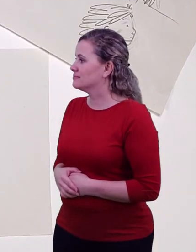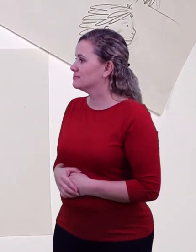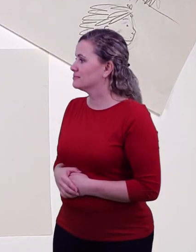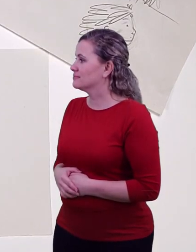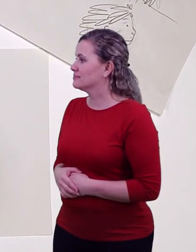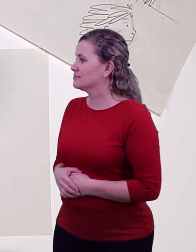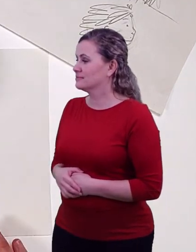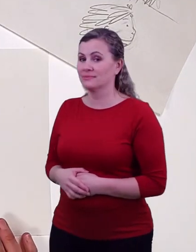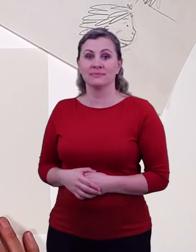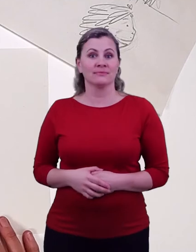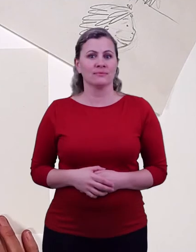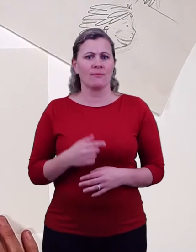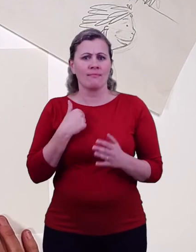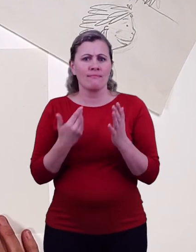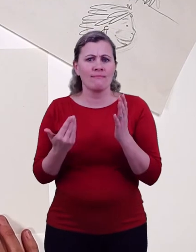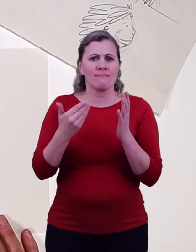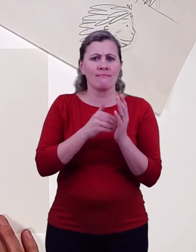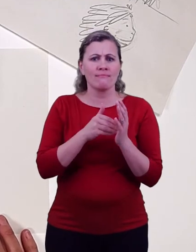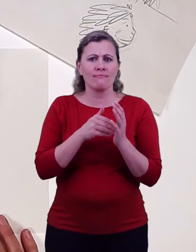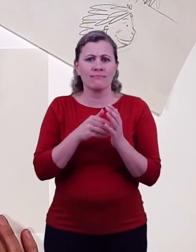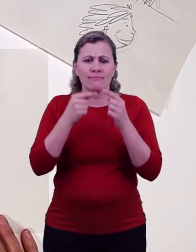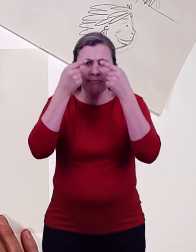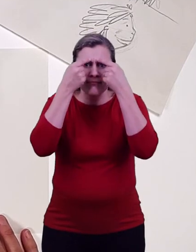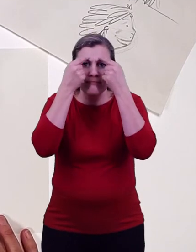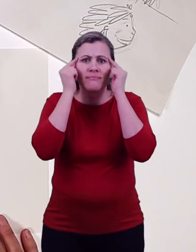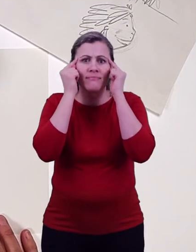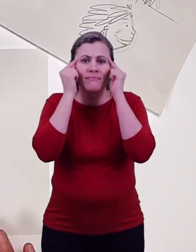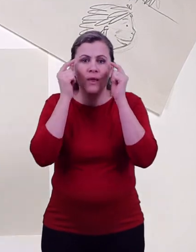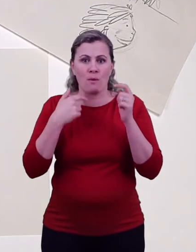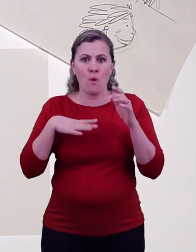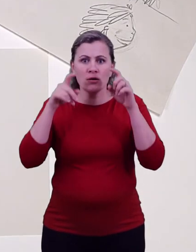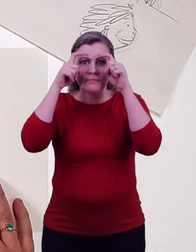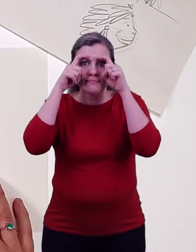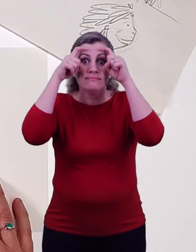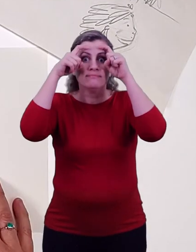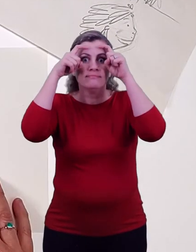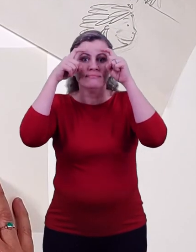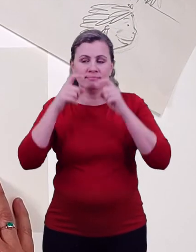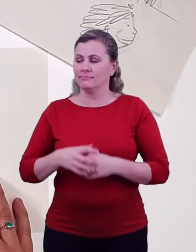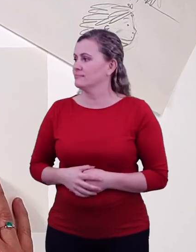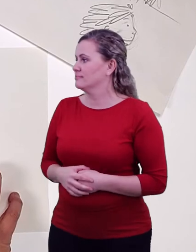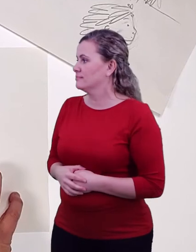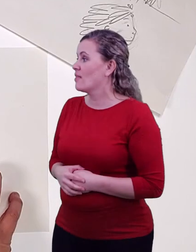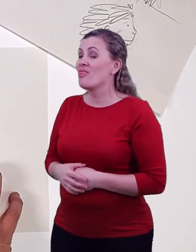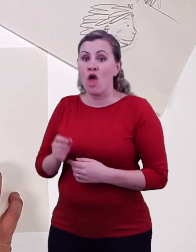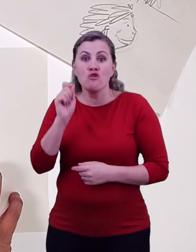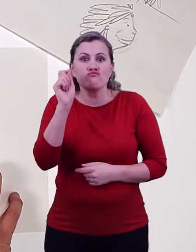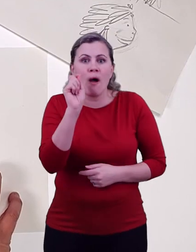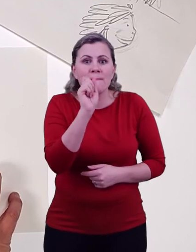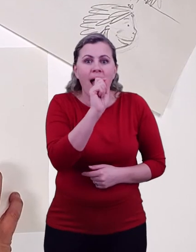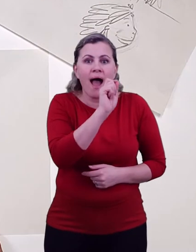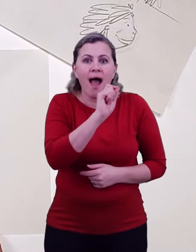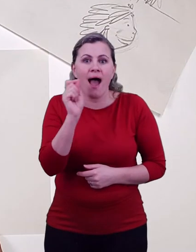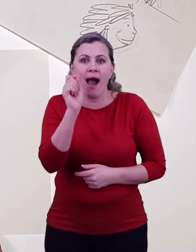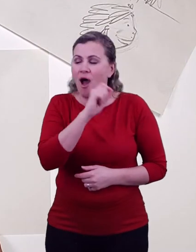Eyebrows are really good at showing expression. I'm going to draw them raised. Now carefully rub out all your position